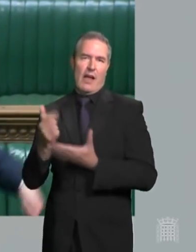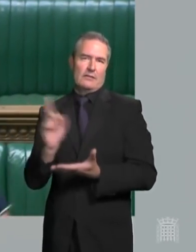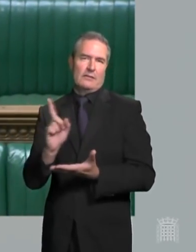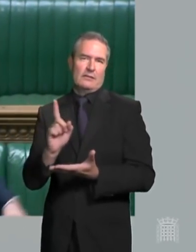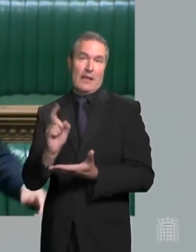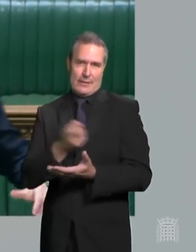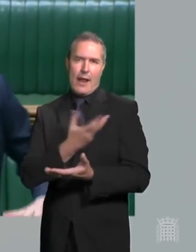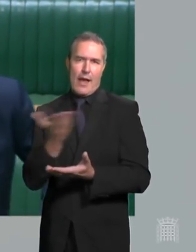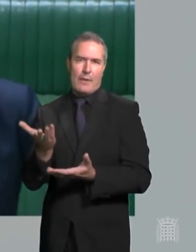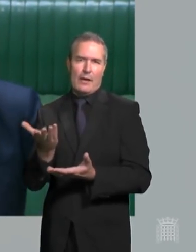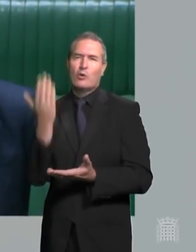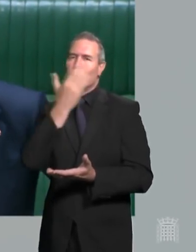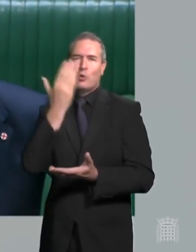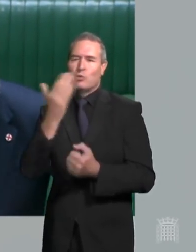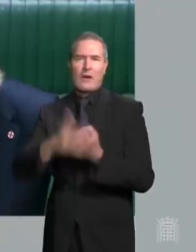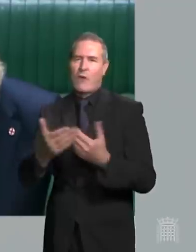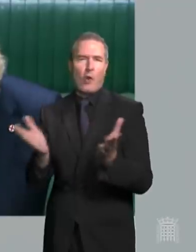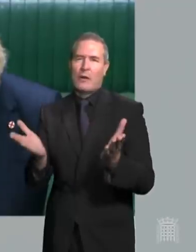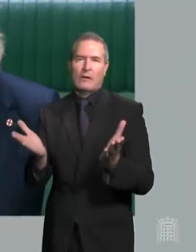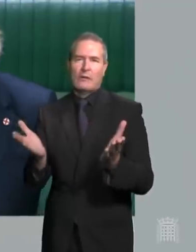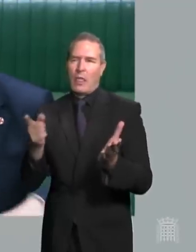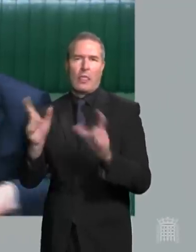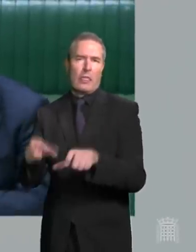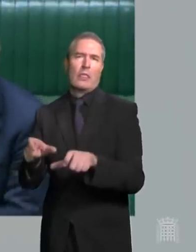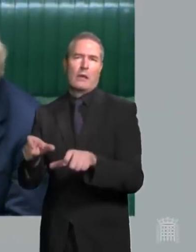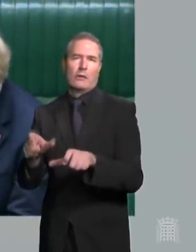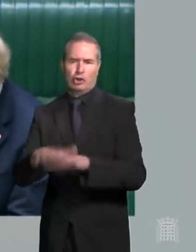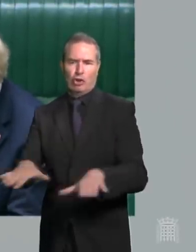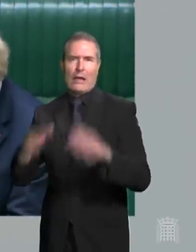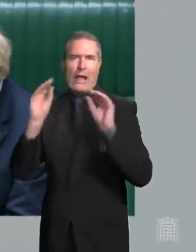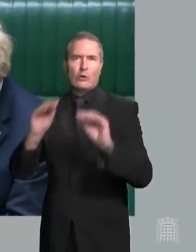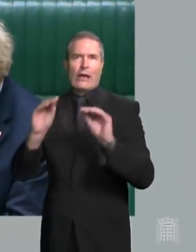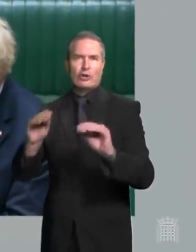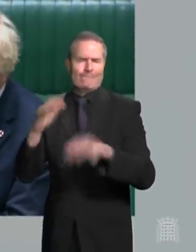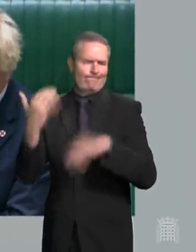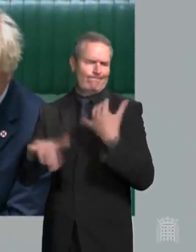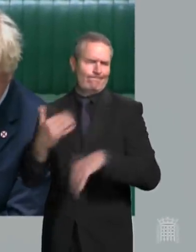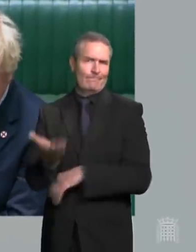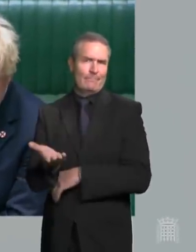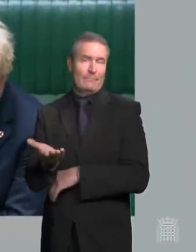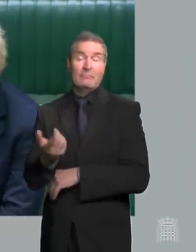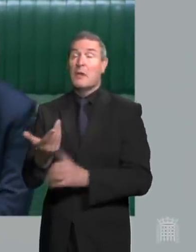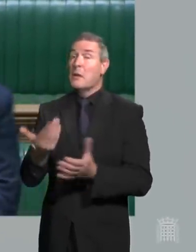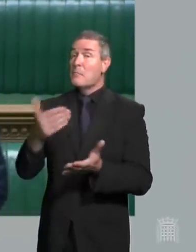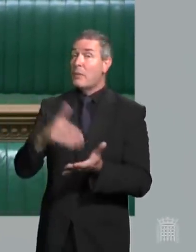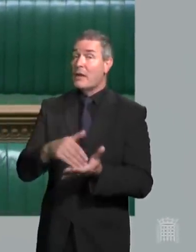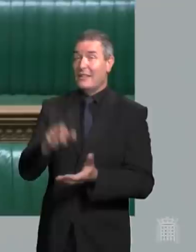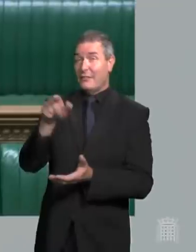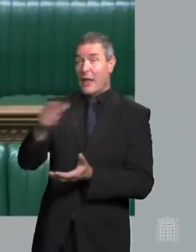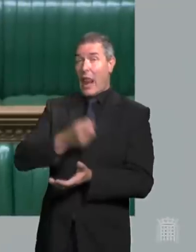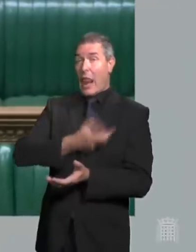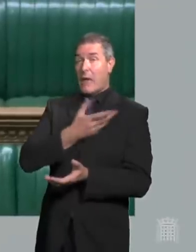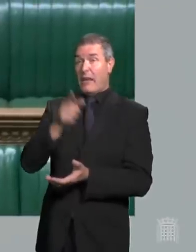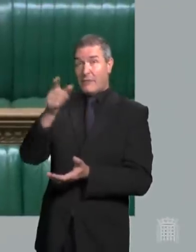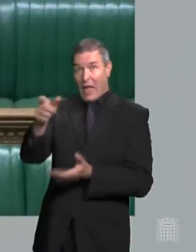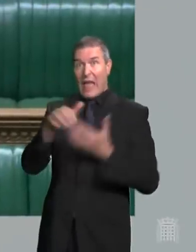we would never have got schools open again, with all the damage to kids' education. And frankly, Mr Speaker, if we'd listened to him, if